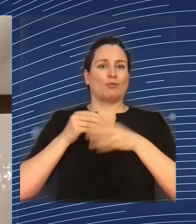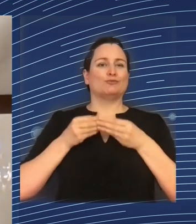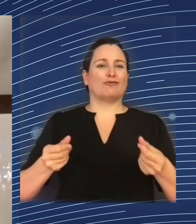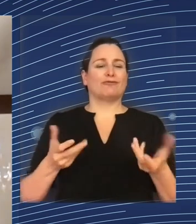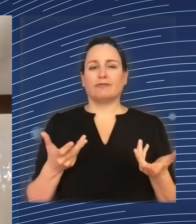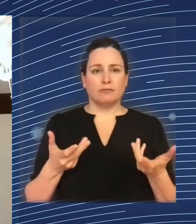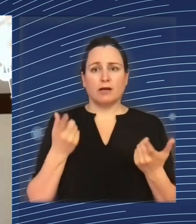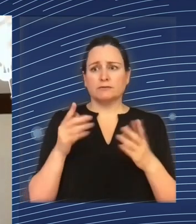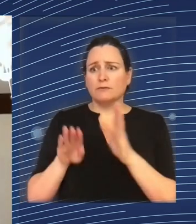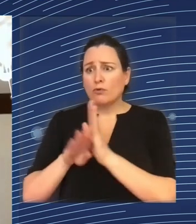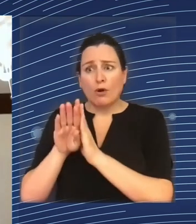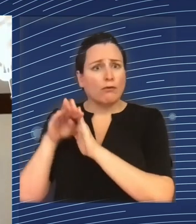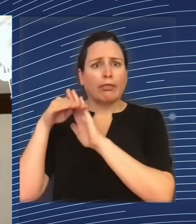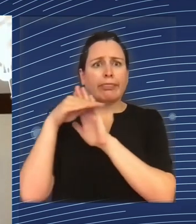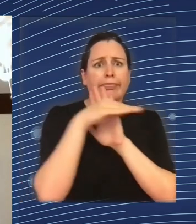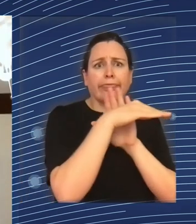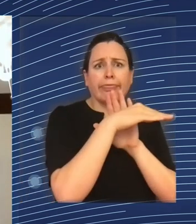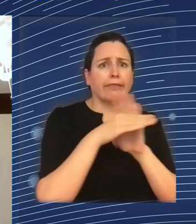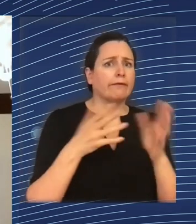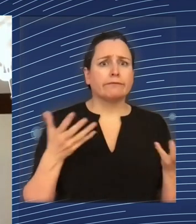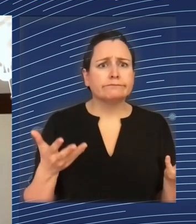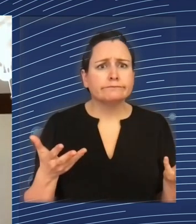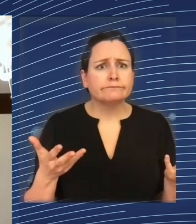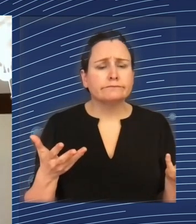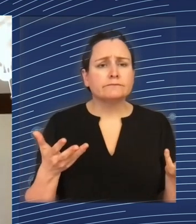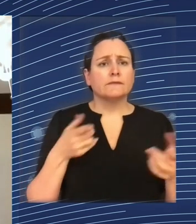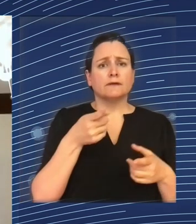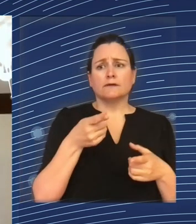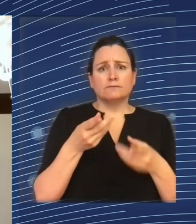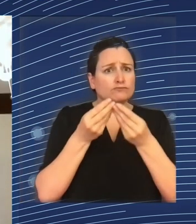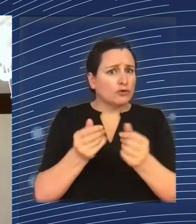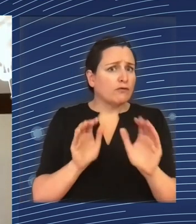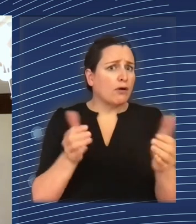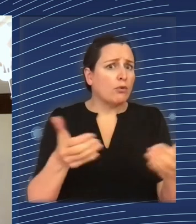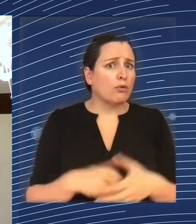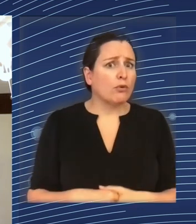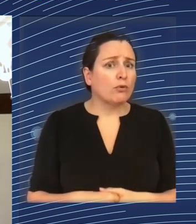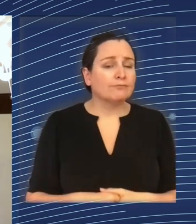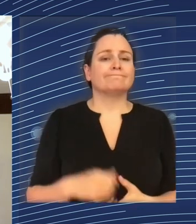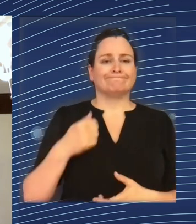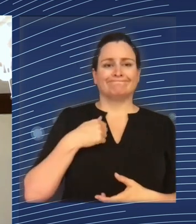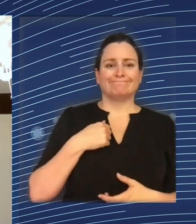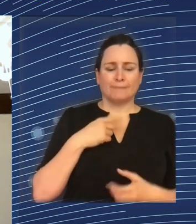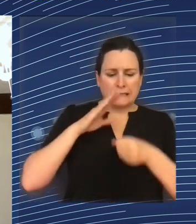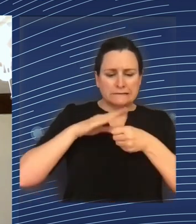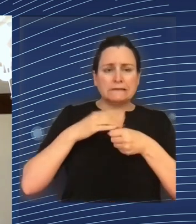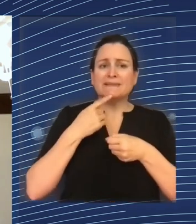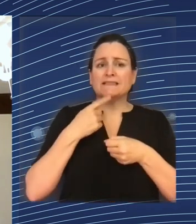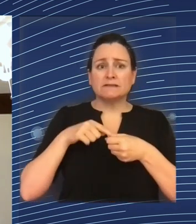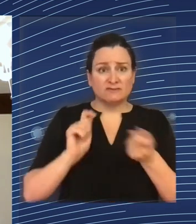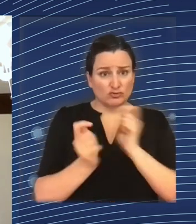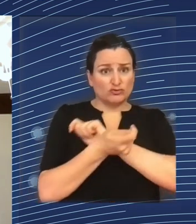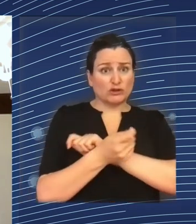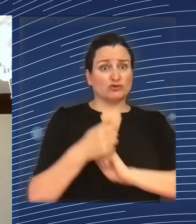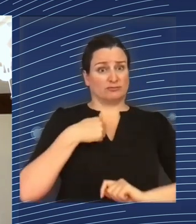Thanks very much. I've changed my mic. Do you hear me better this time? This is an improvement to me, yes. All right. Let's hope the answer is an improvement,